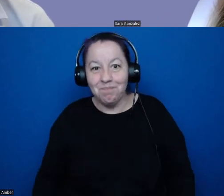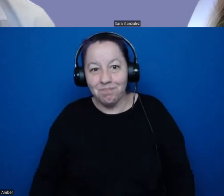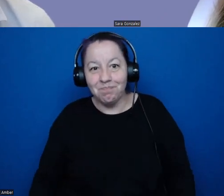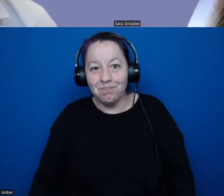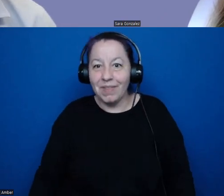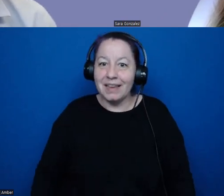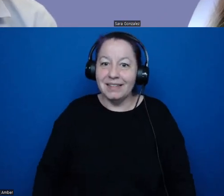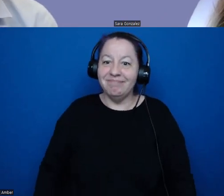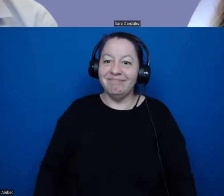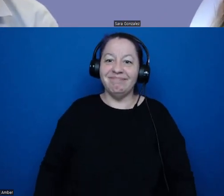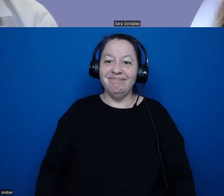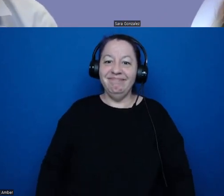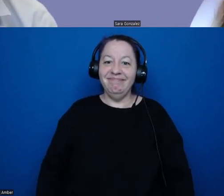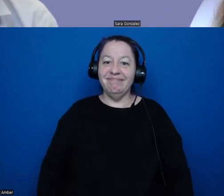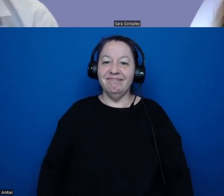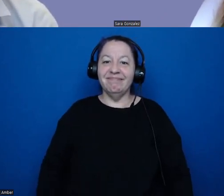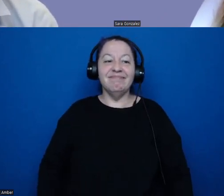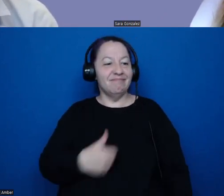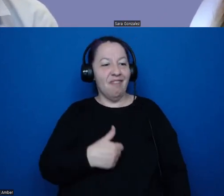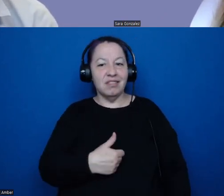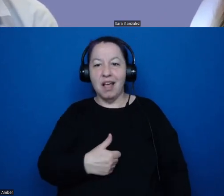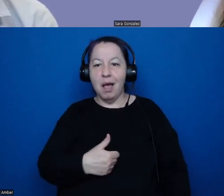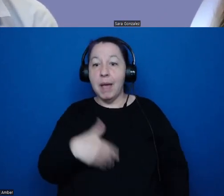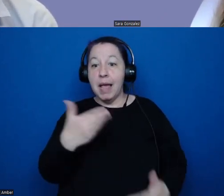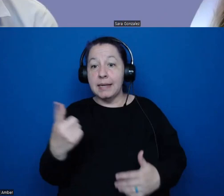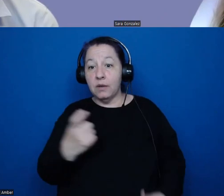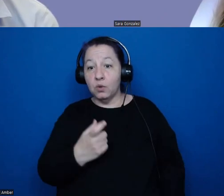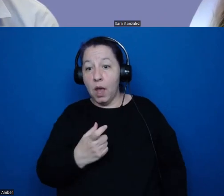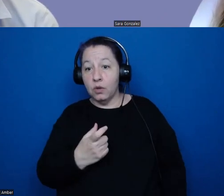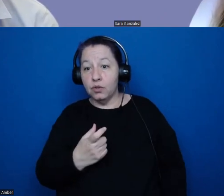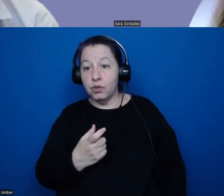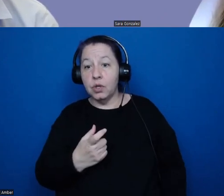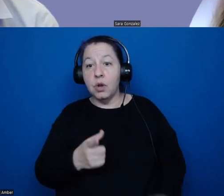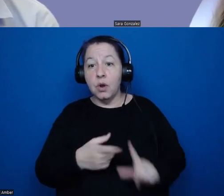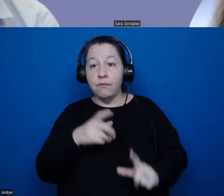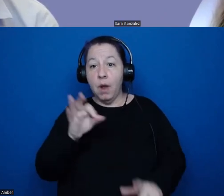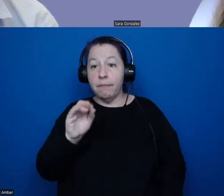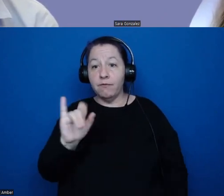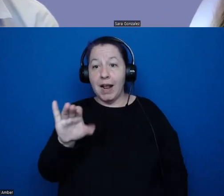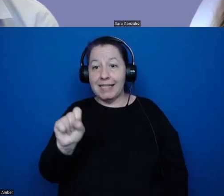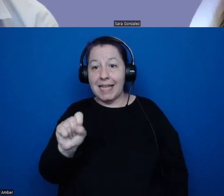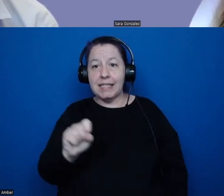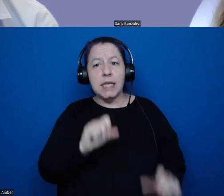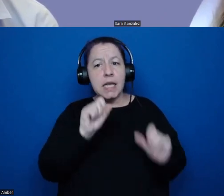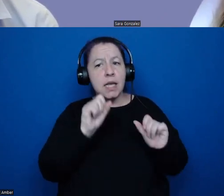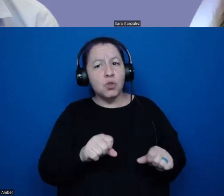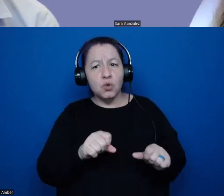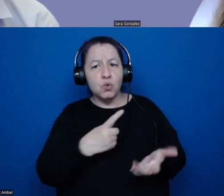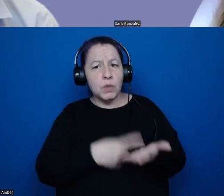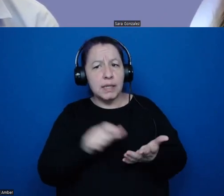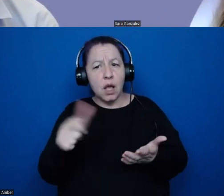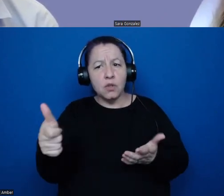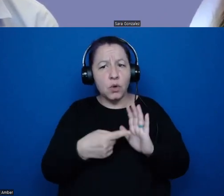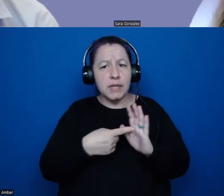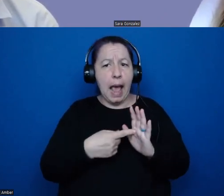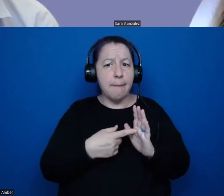I'm also, yeah. Next question coming in from Francis. Can you speak to other examples or variations